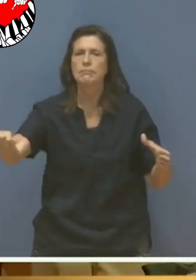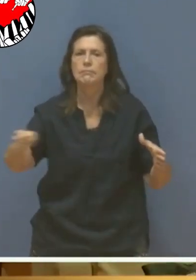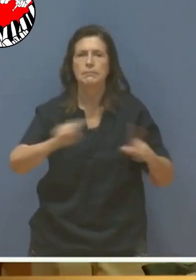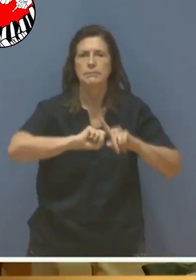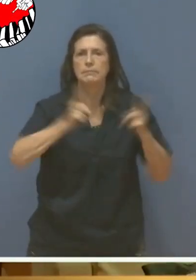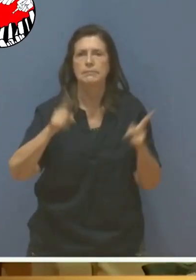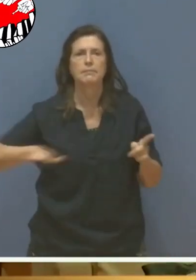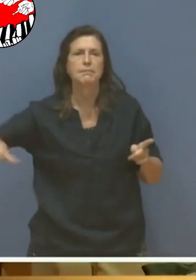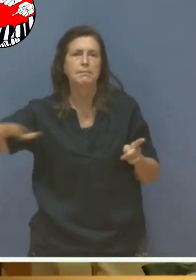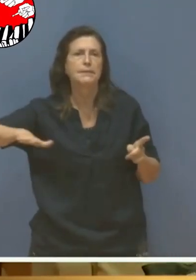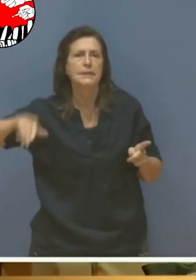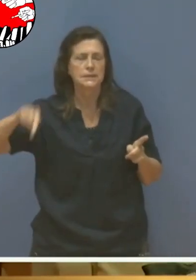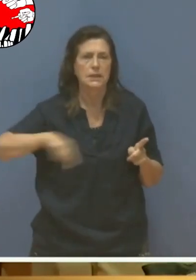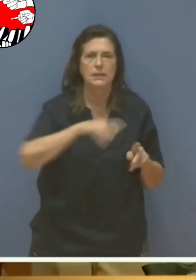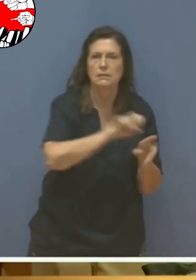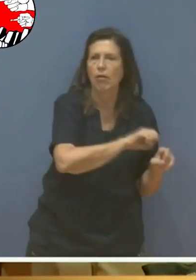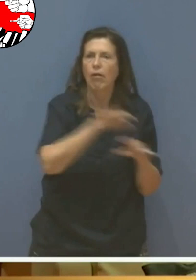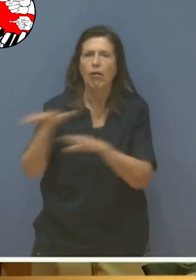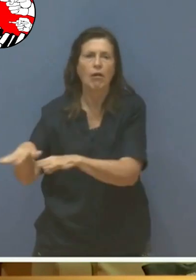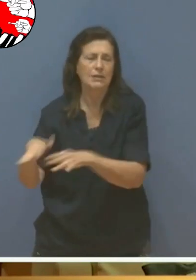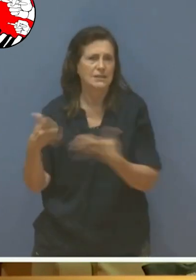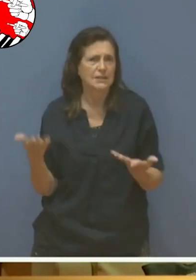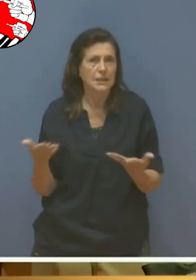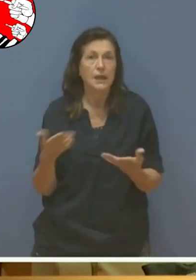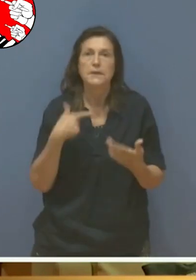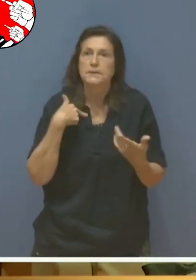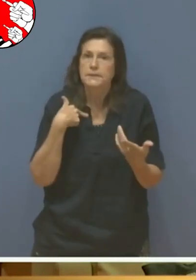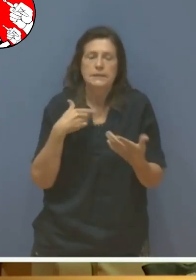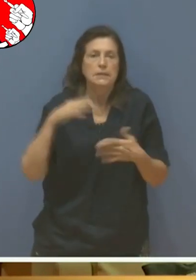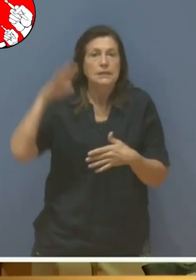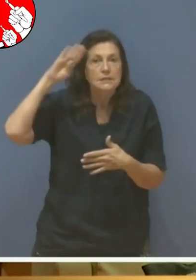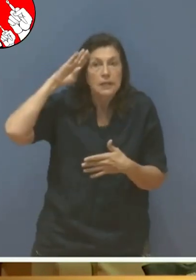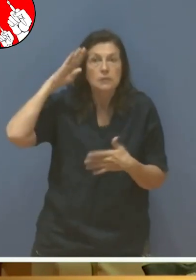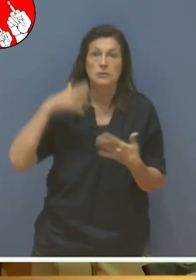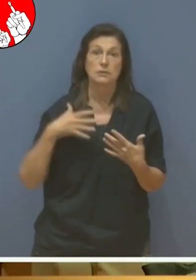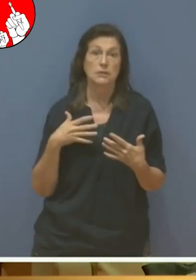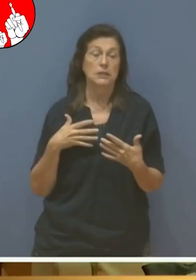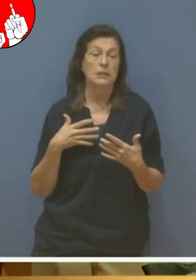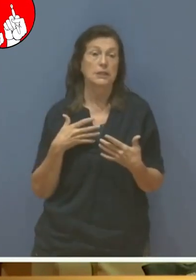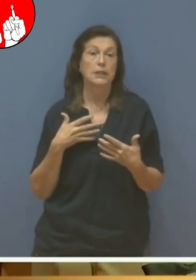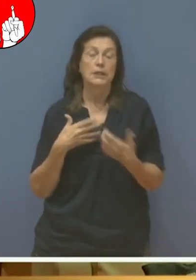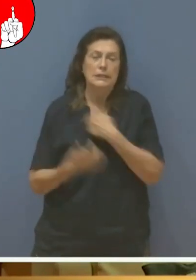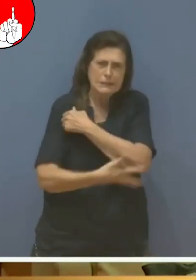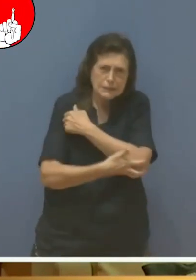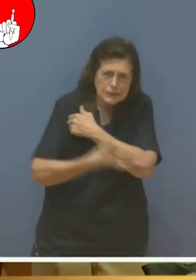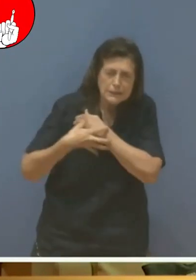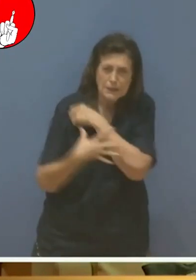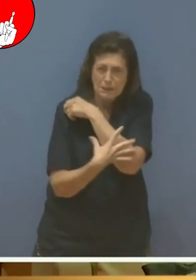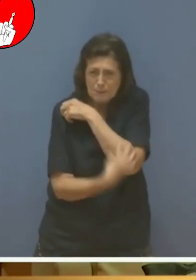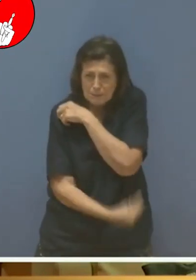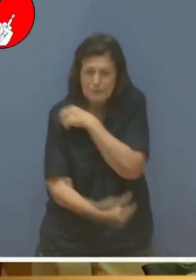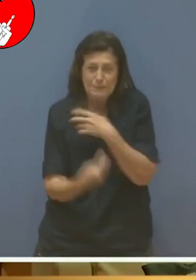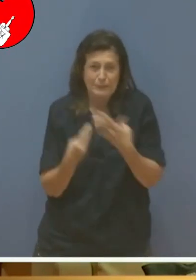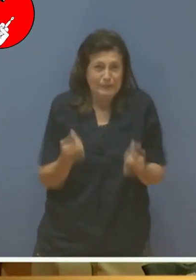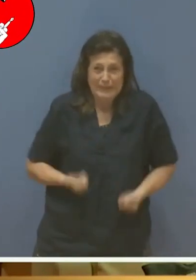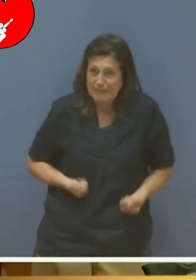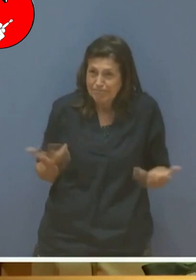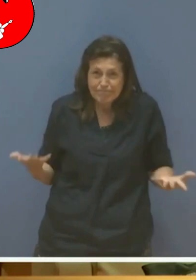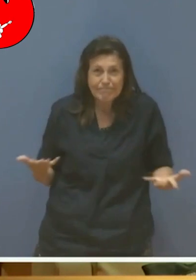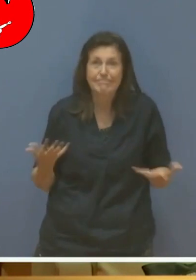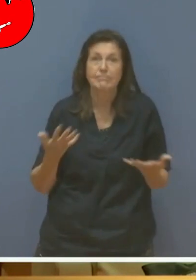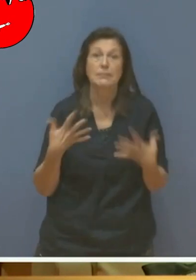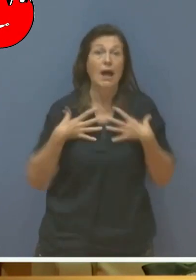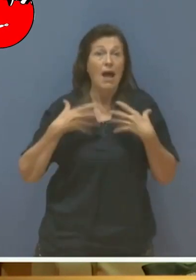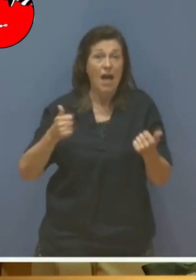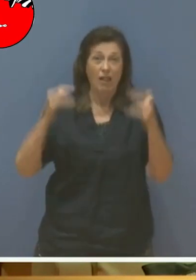climate change, loss of livelihoods, food insecurity, poverty, poor health, through large inappropriate and exploitative development, and